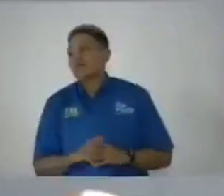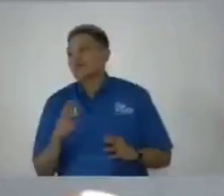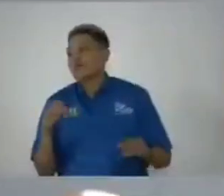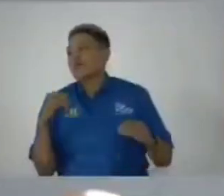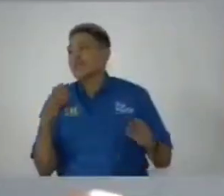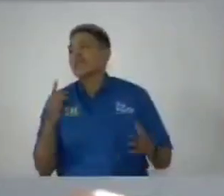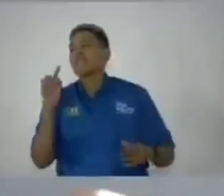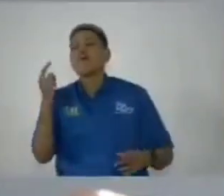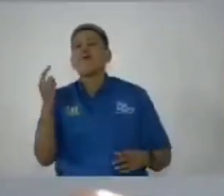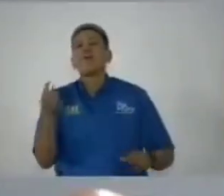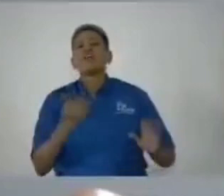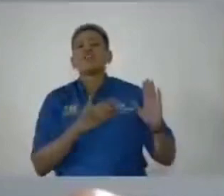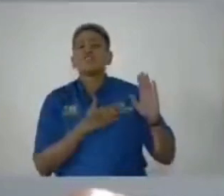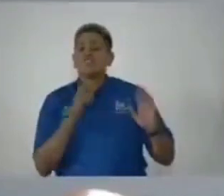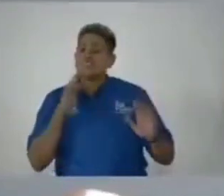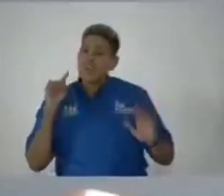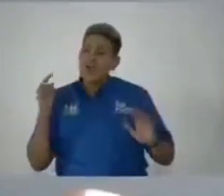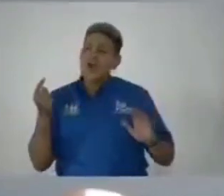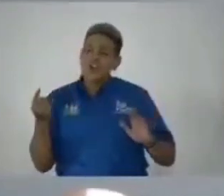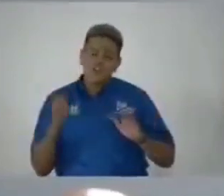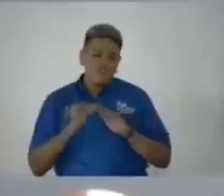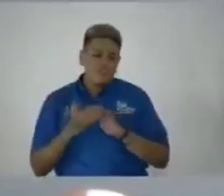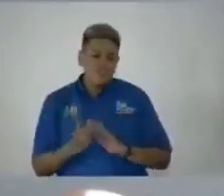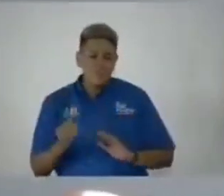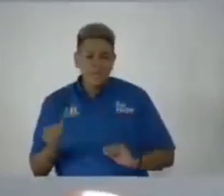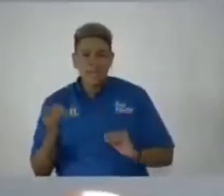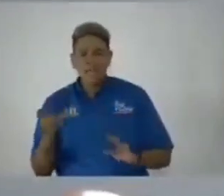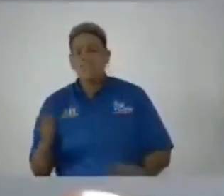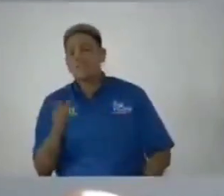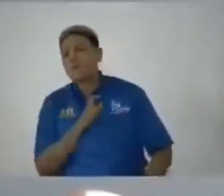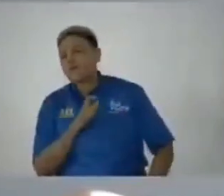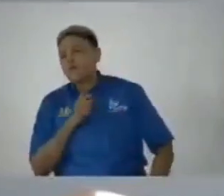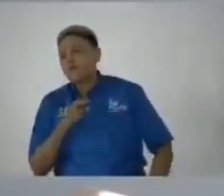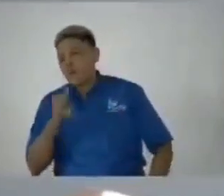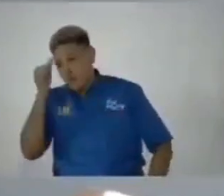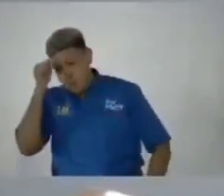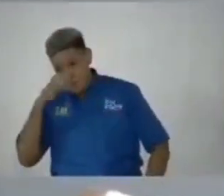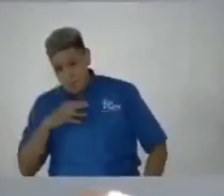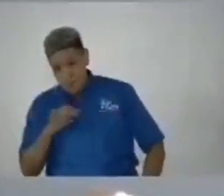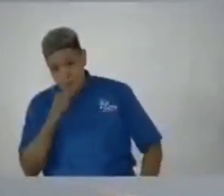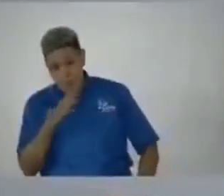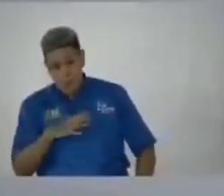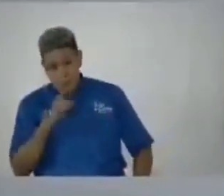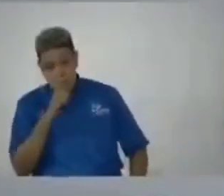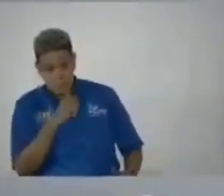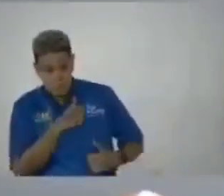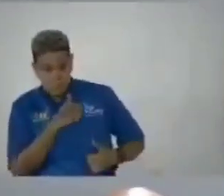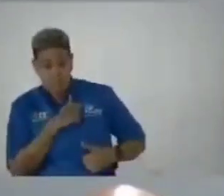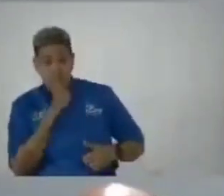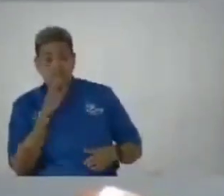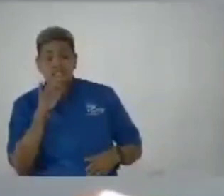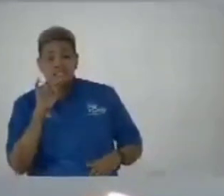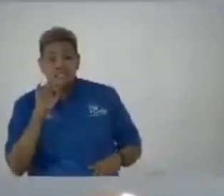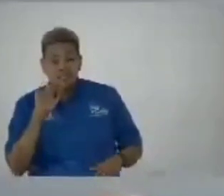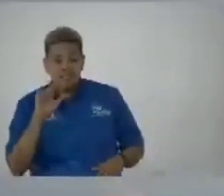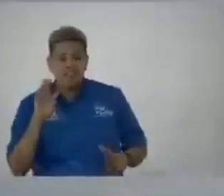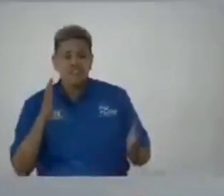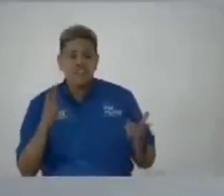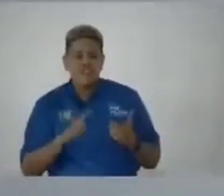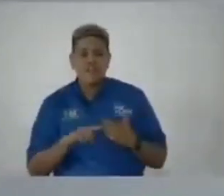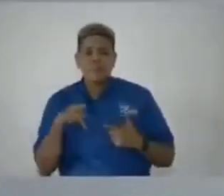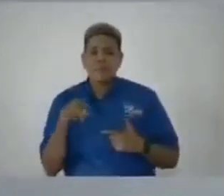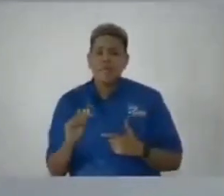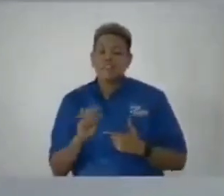give the ordinary citizen the ordinary jamaican the policeman or woman the army officer the civil servant the permanent secretary